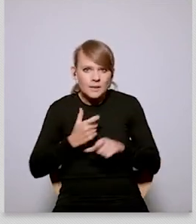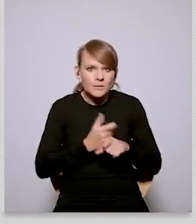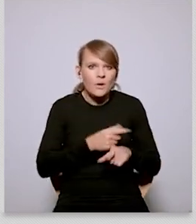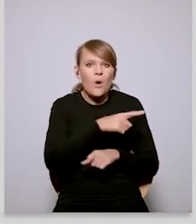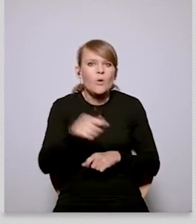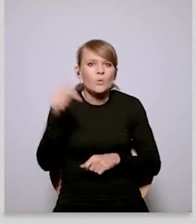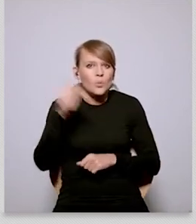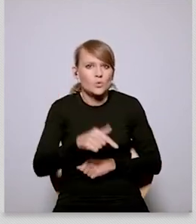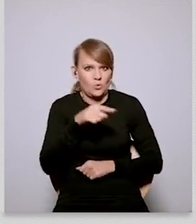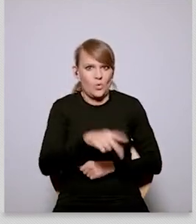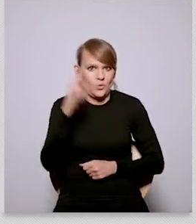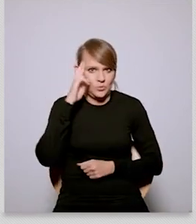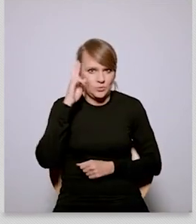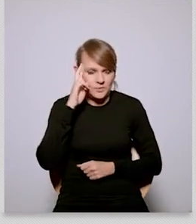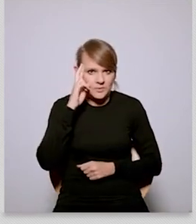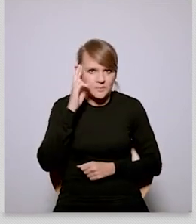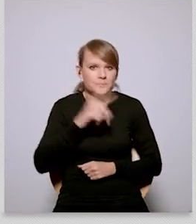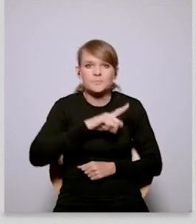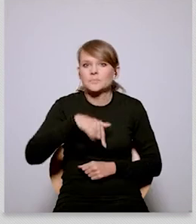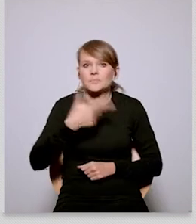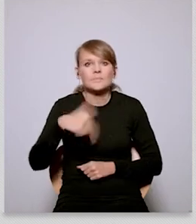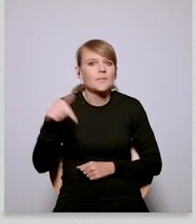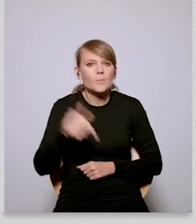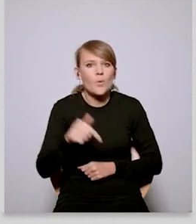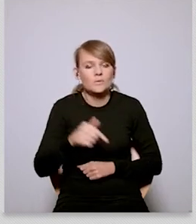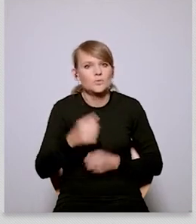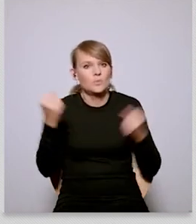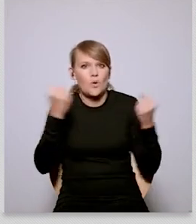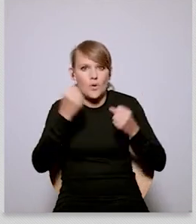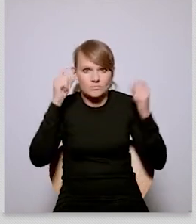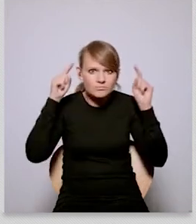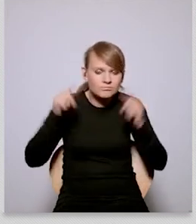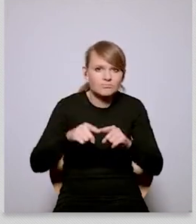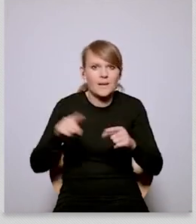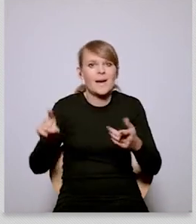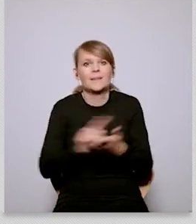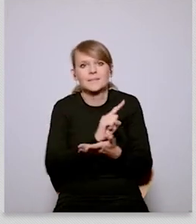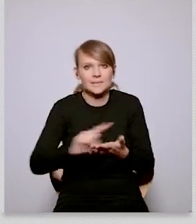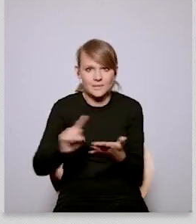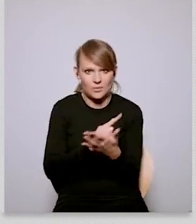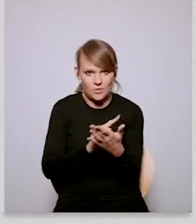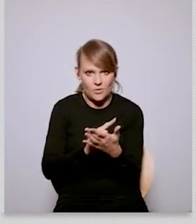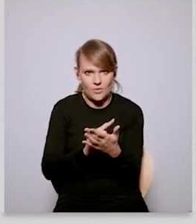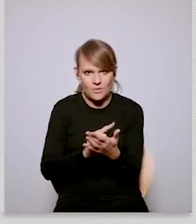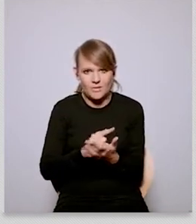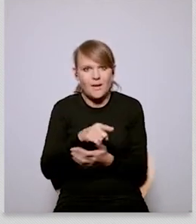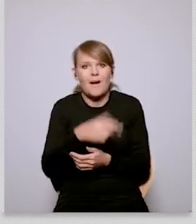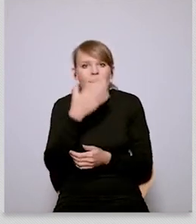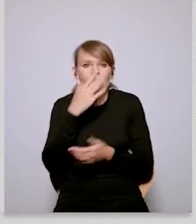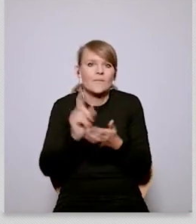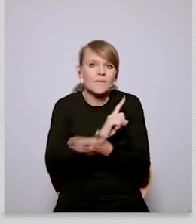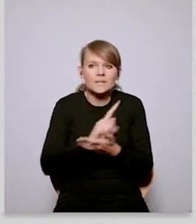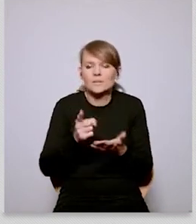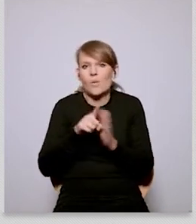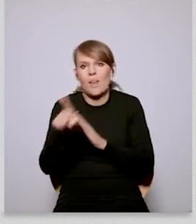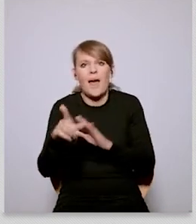so focused on the risk to european companies of becoming uncompetitive in this environment um if we do take